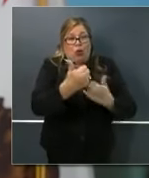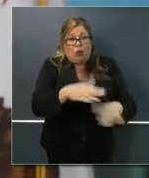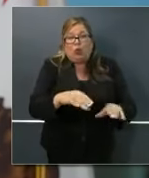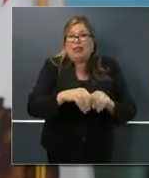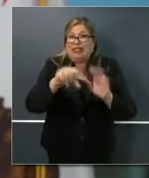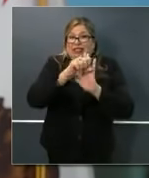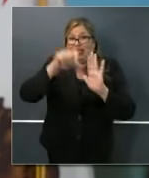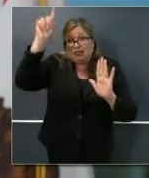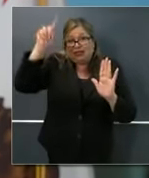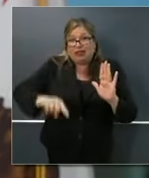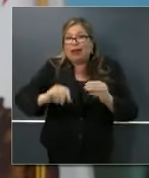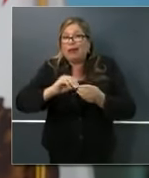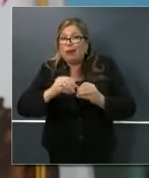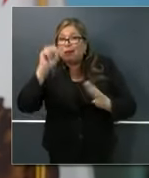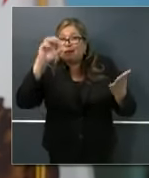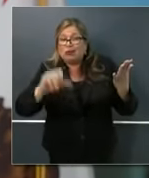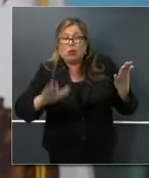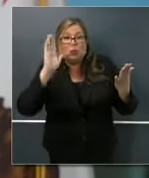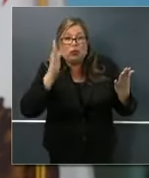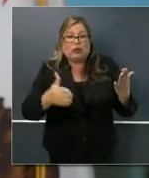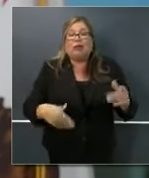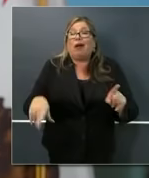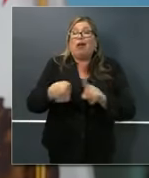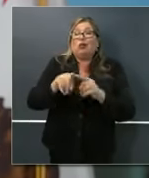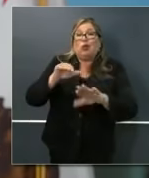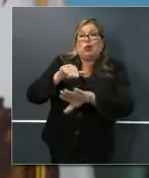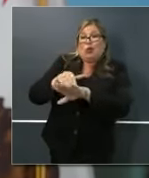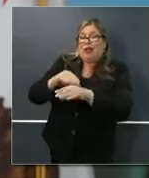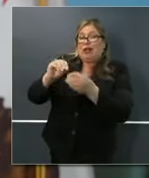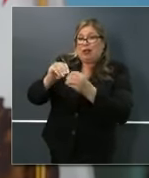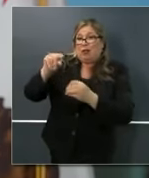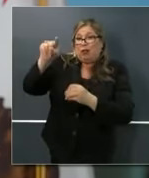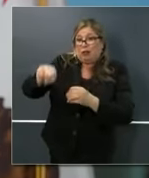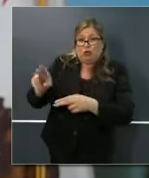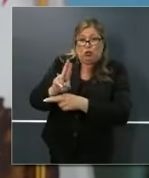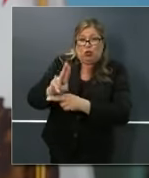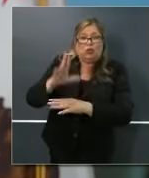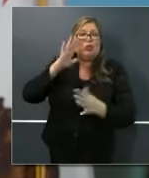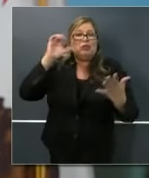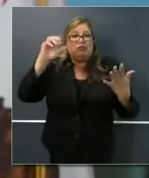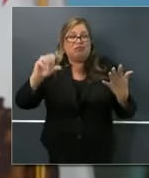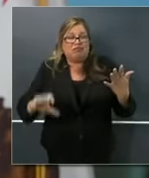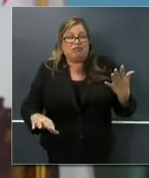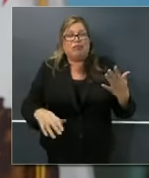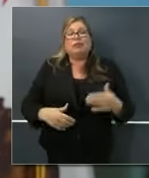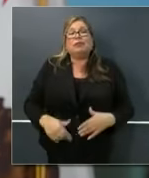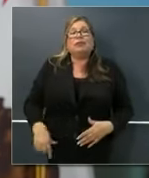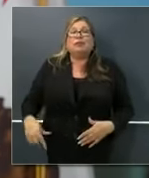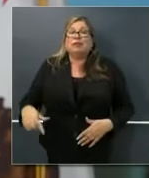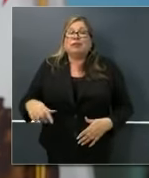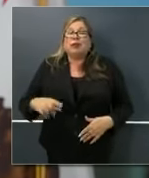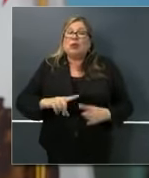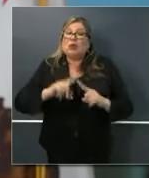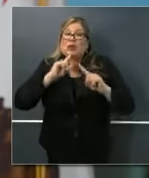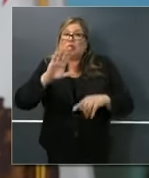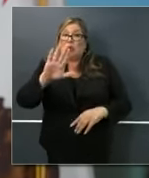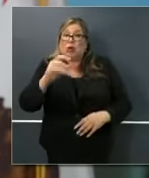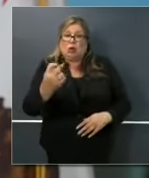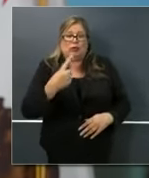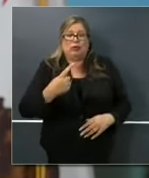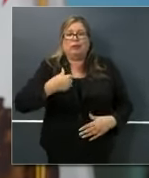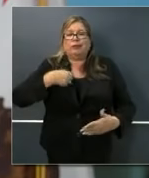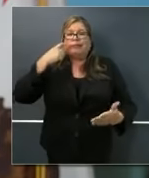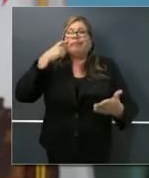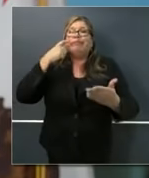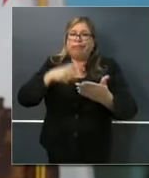but also for the trailers themselves. And I deeply recognize the disparities